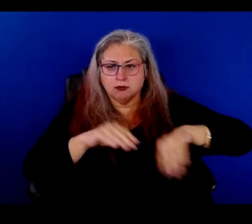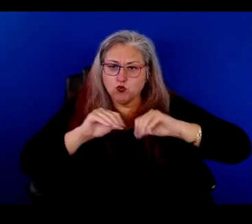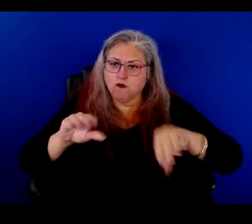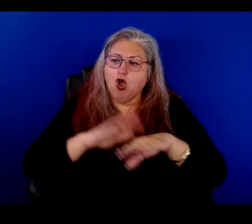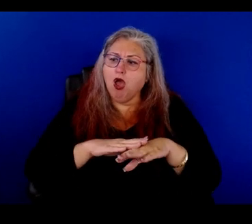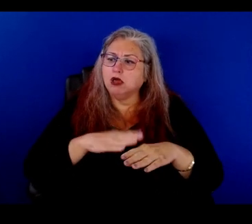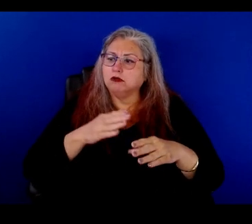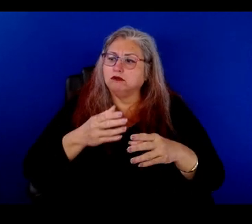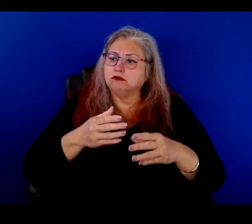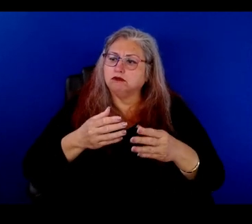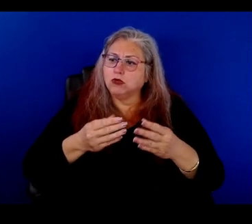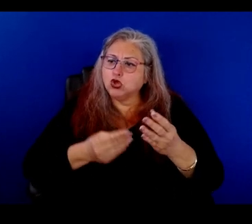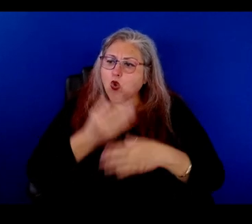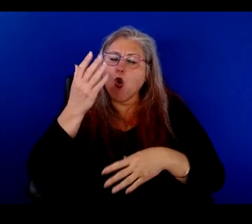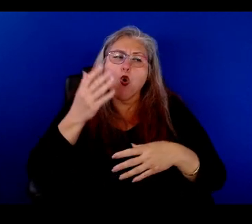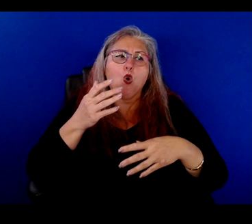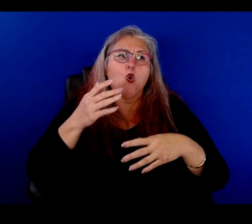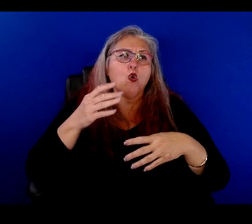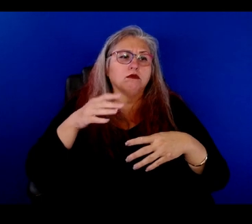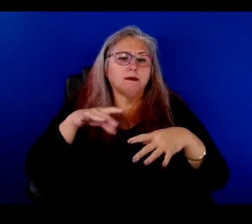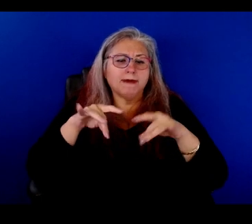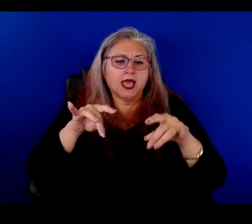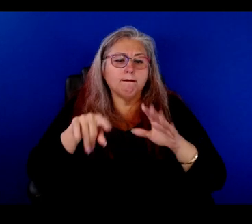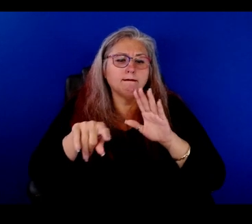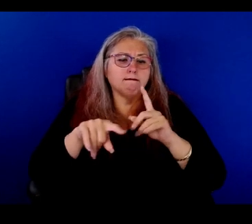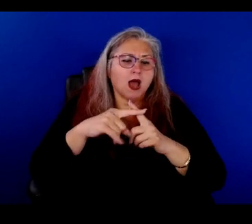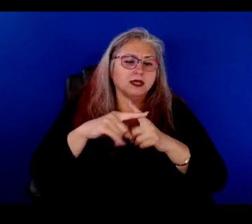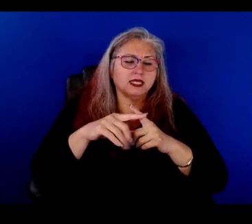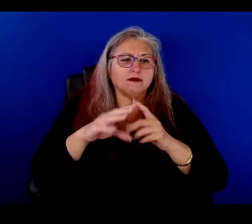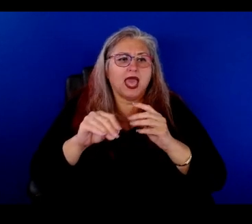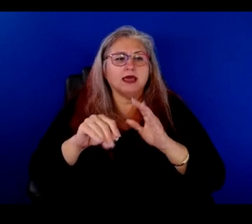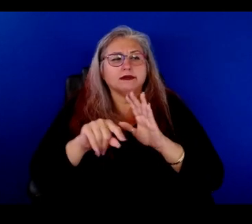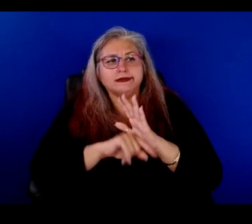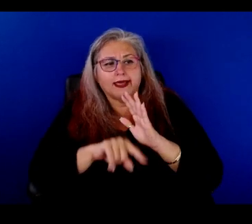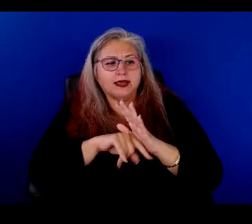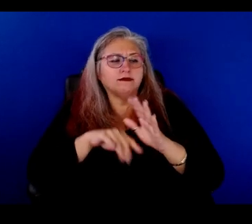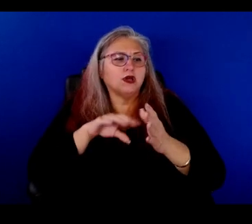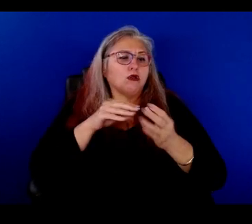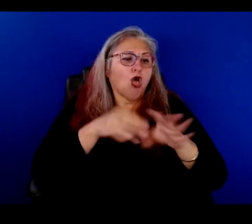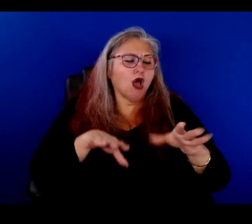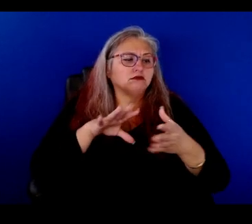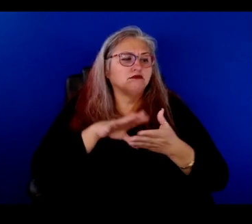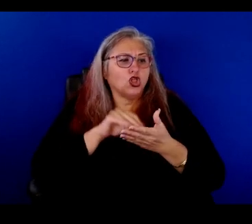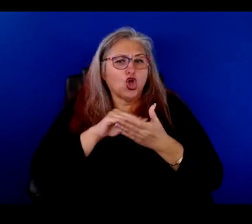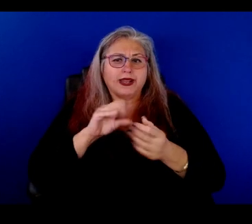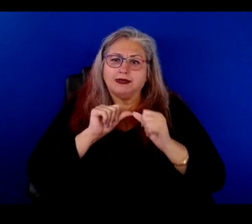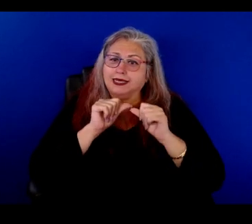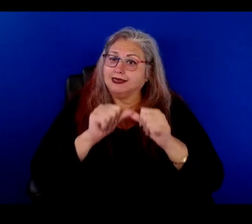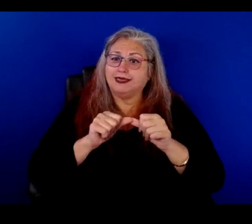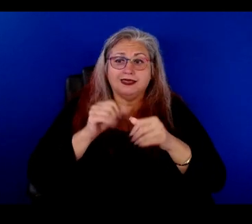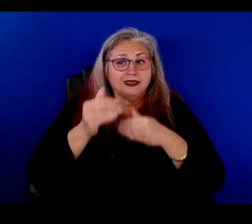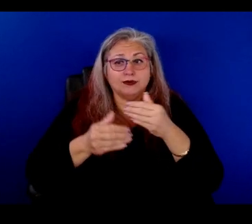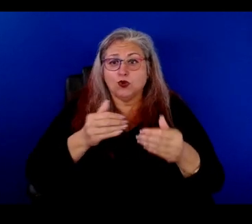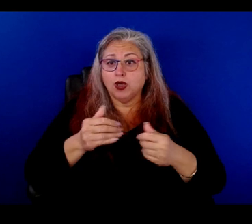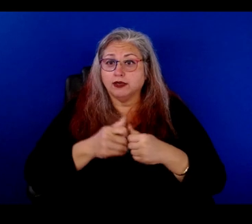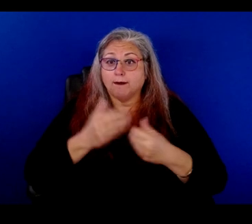grow and take the positive things from the negatives and from the losses and just try to keep going. You know,